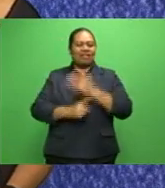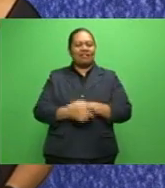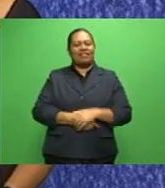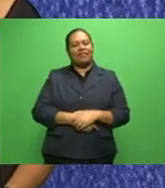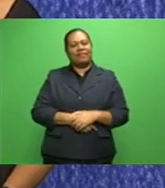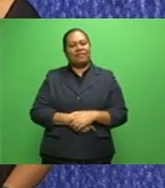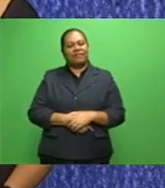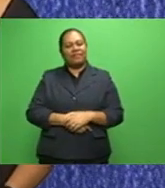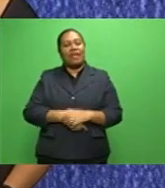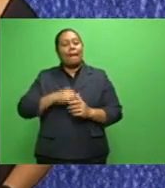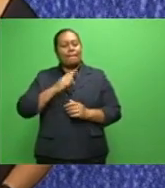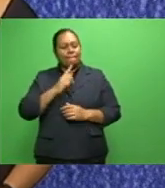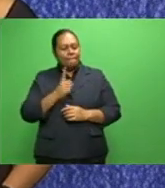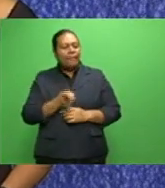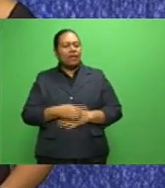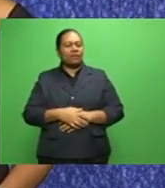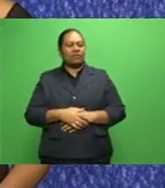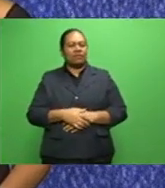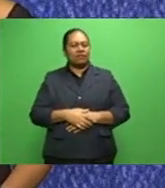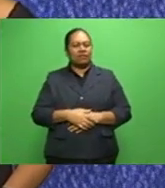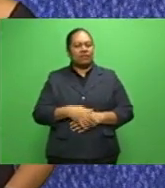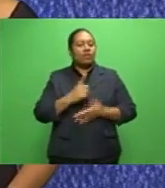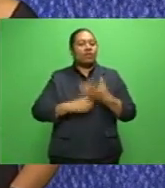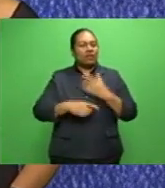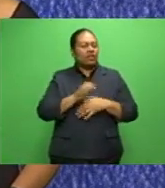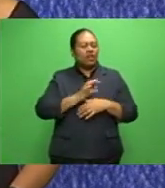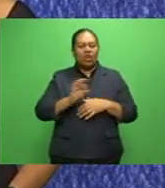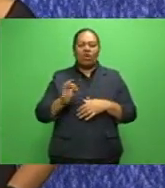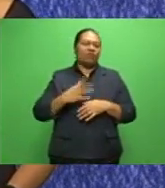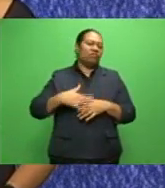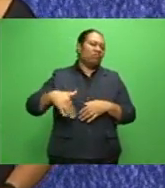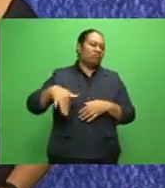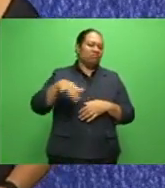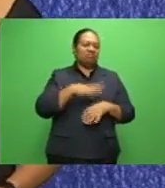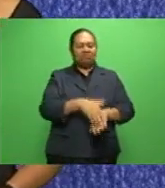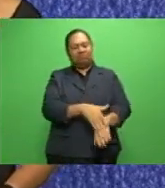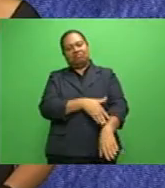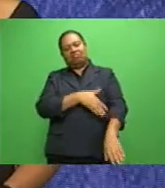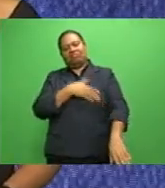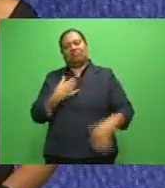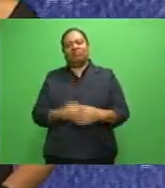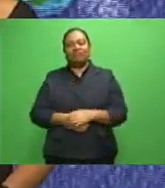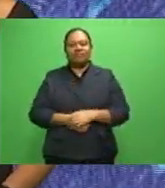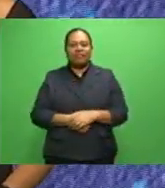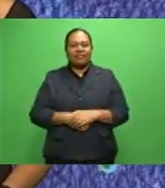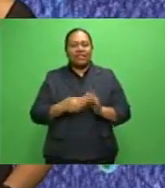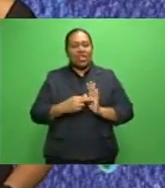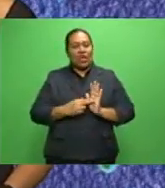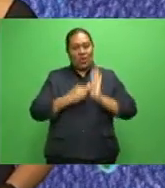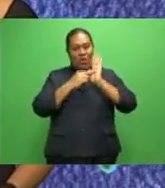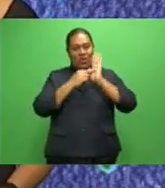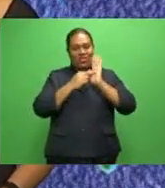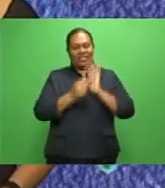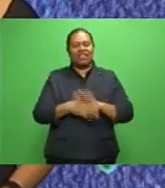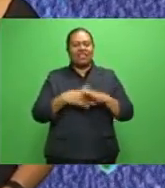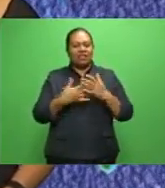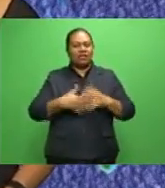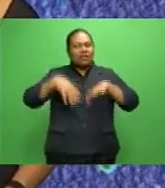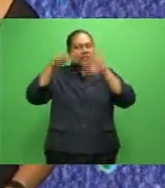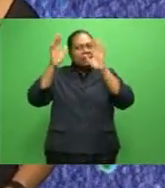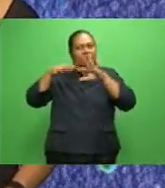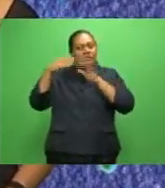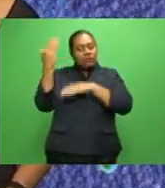least bothered because it won't be around for long. And up north, showers will linger by